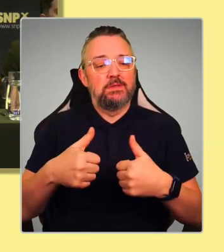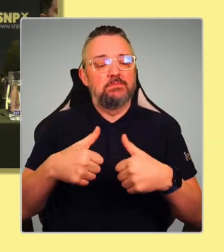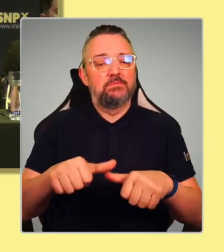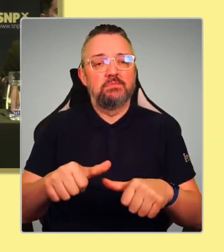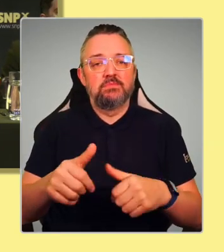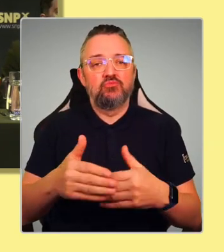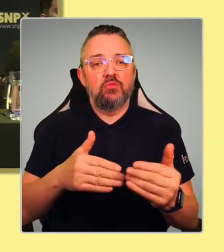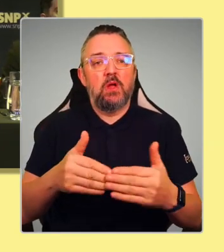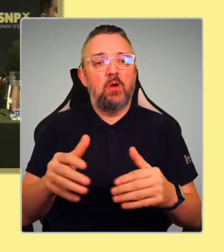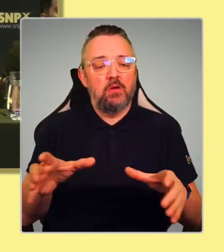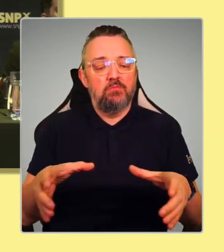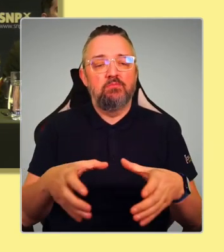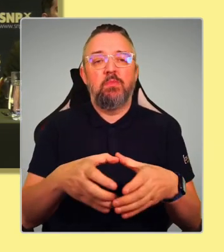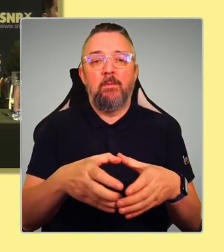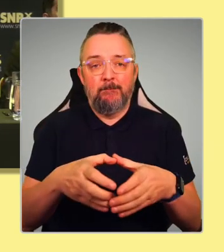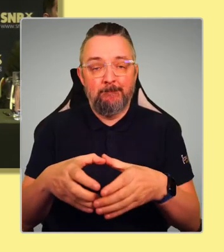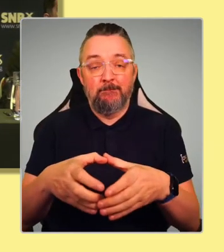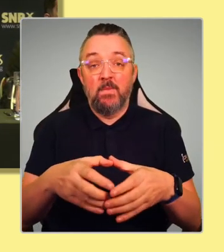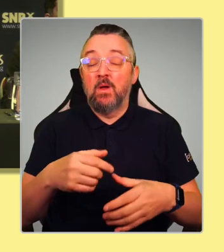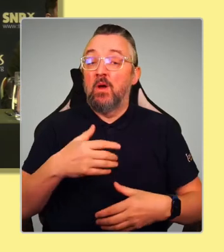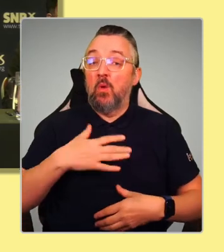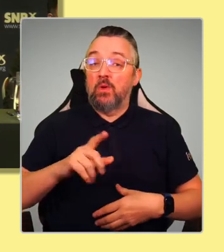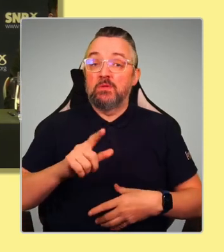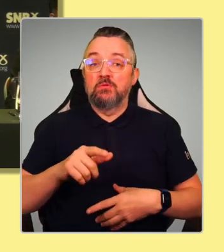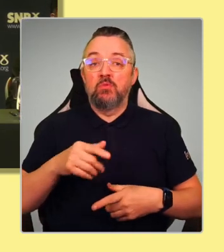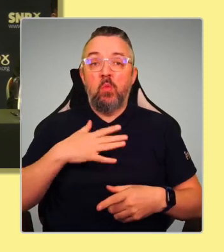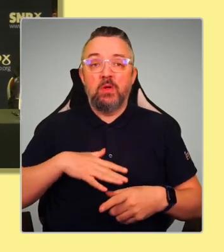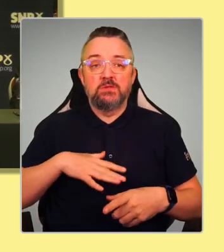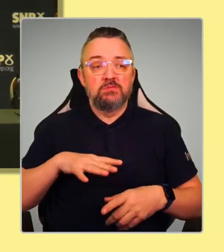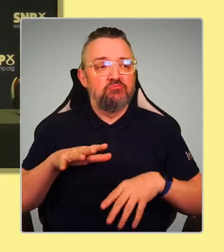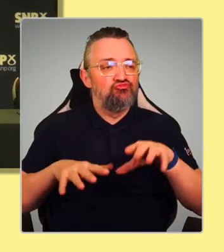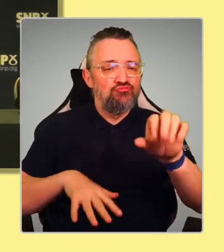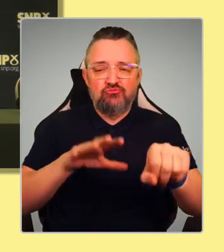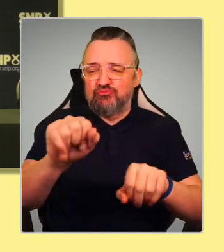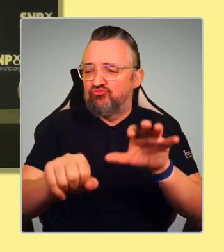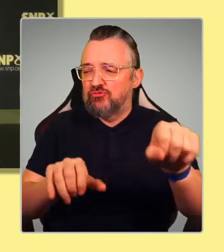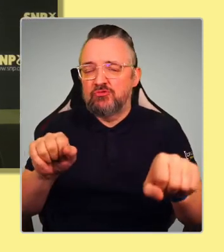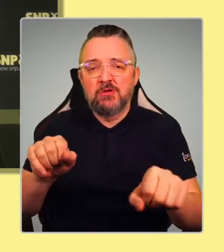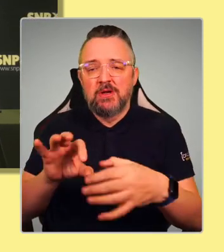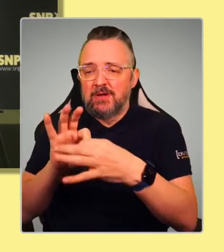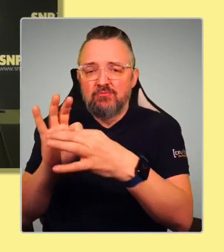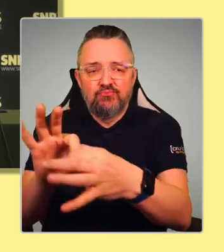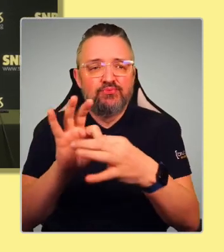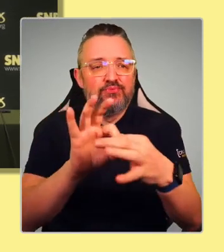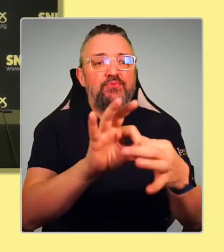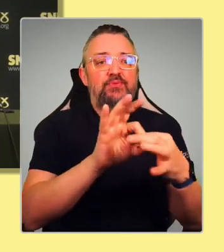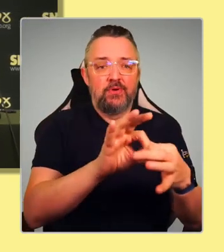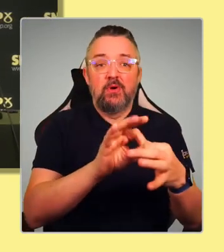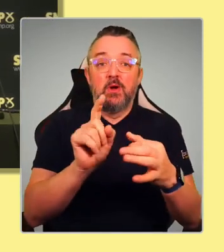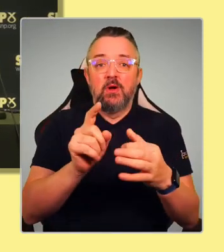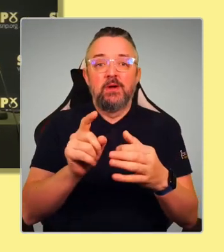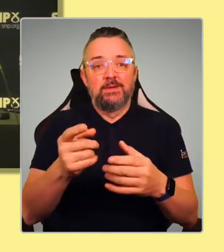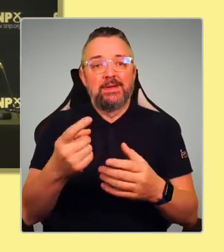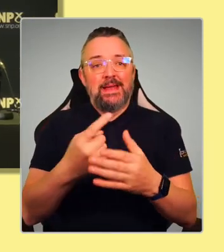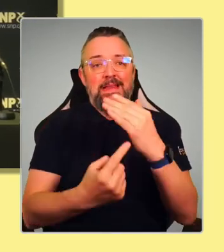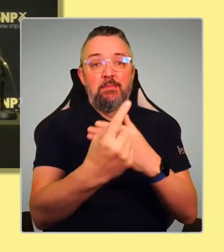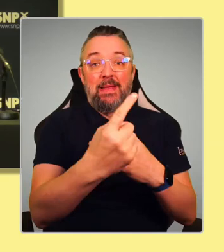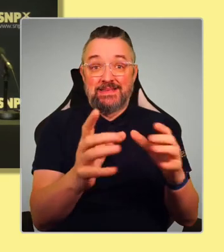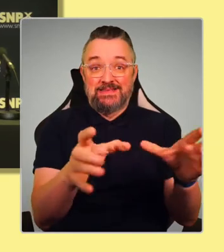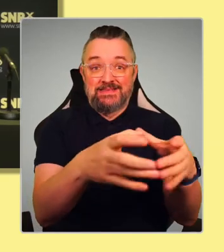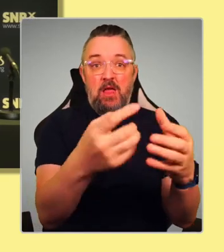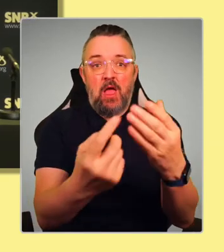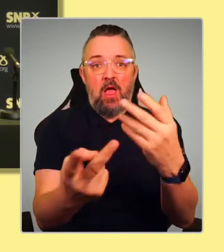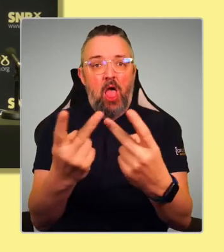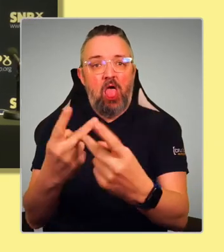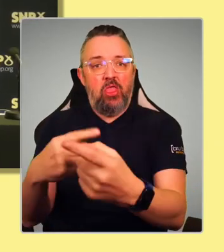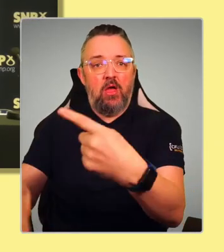and unite and inspire the wider independence movement, because I believe that it's only as a